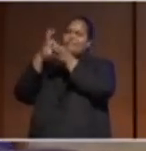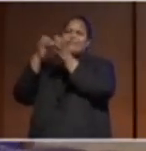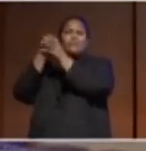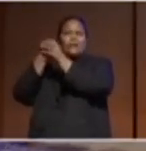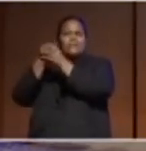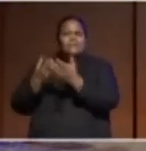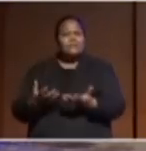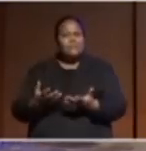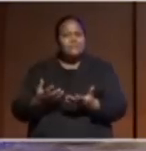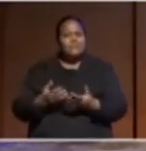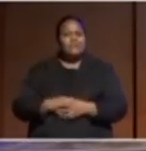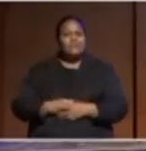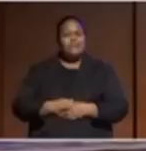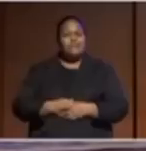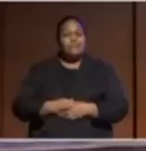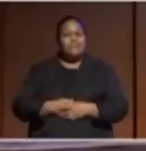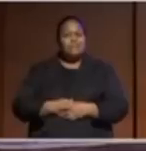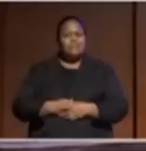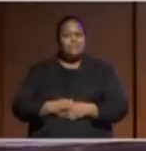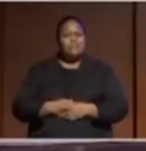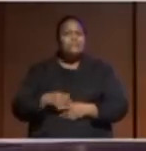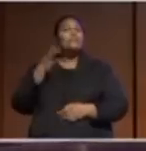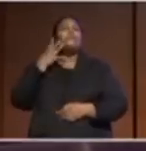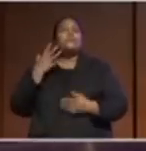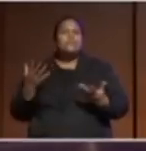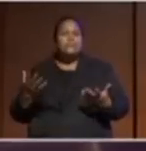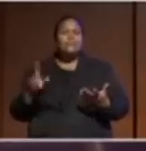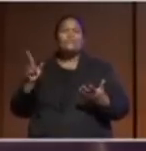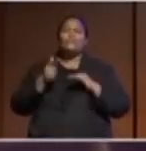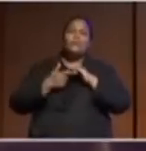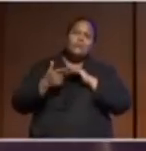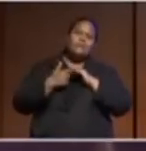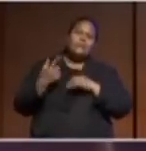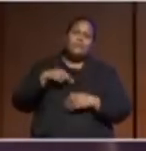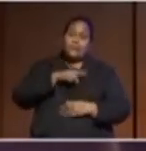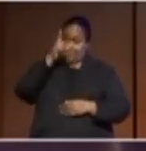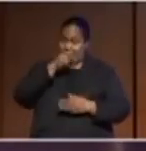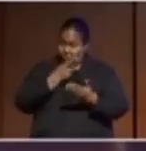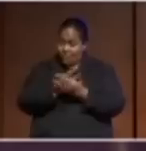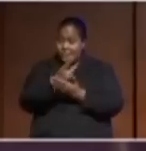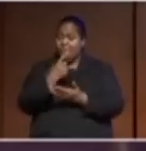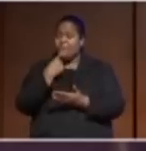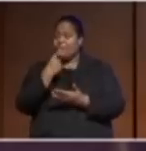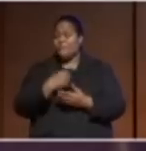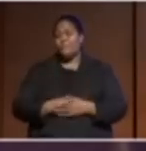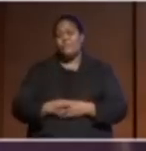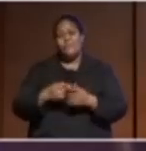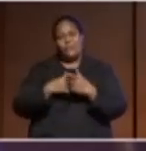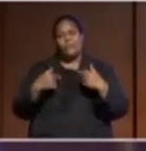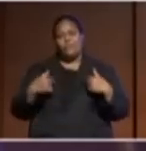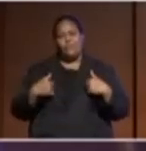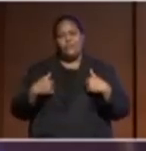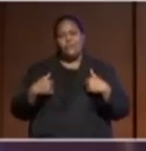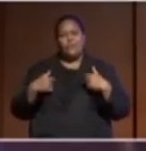or at what level can we truly say that we are in